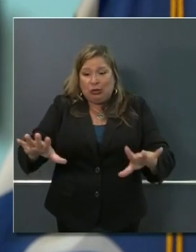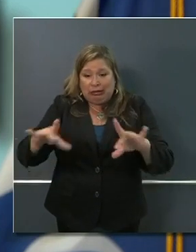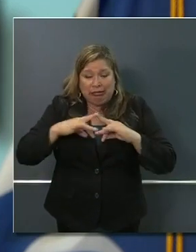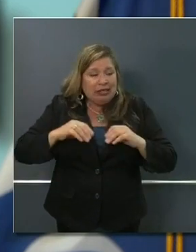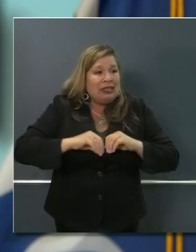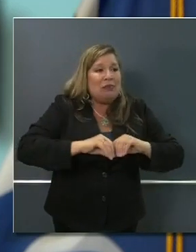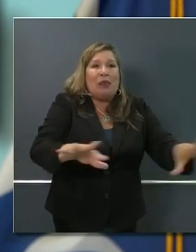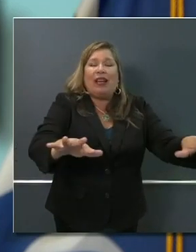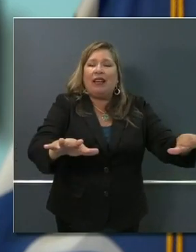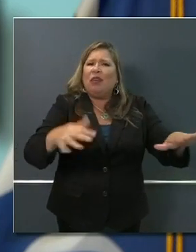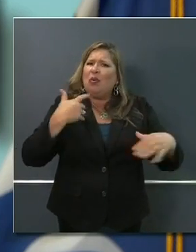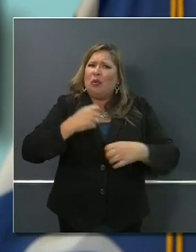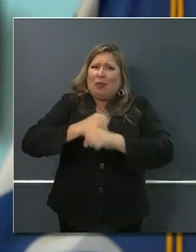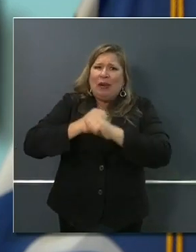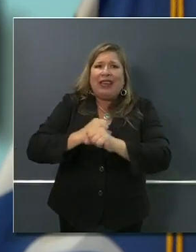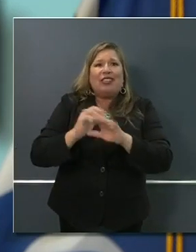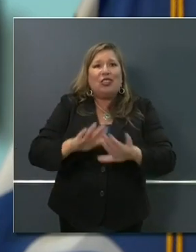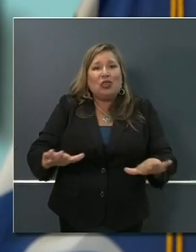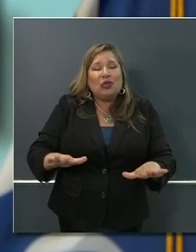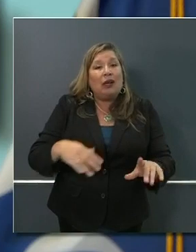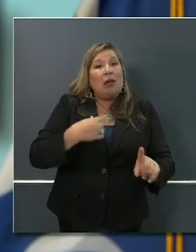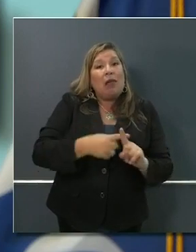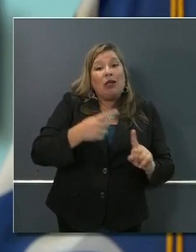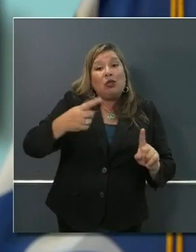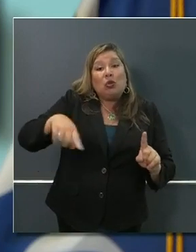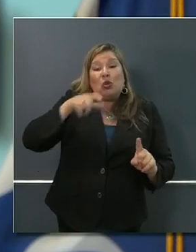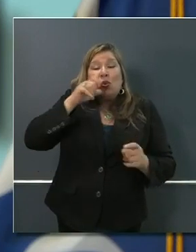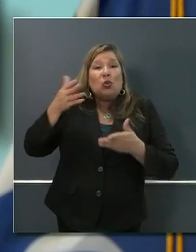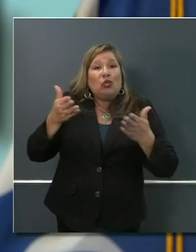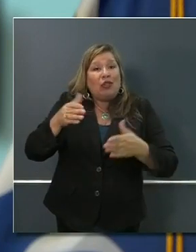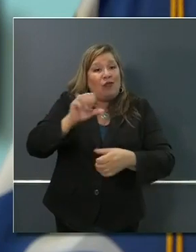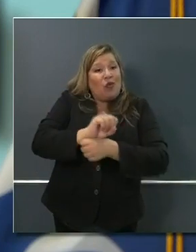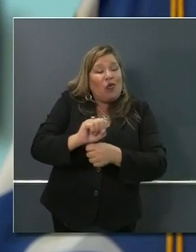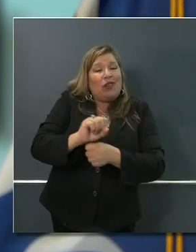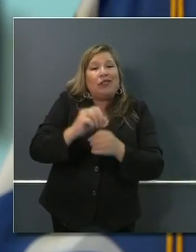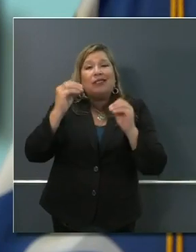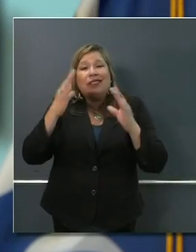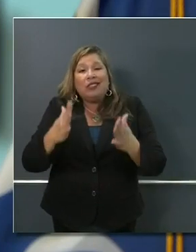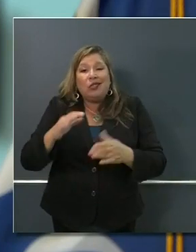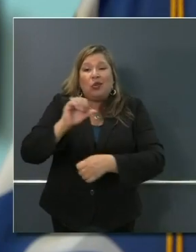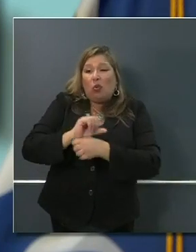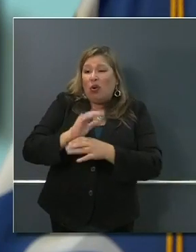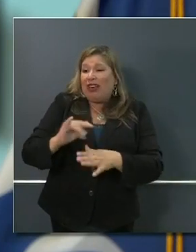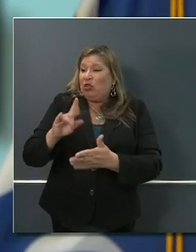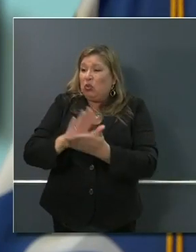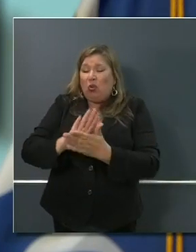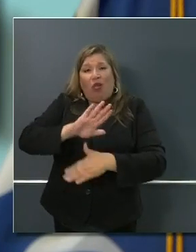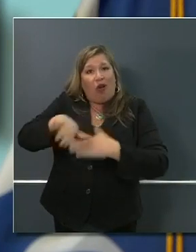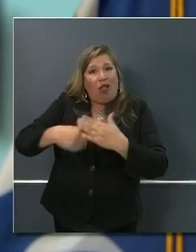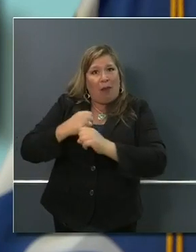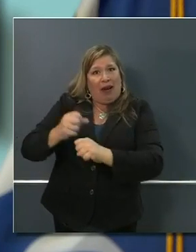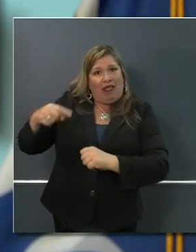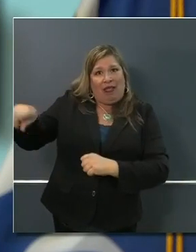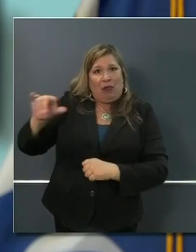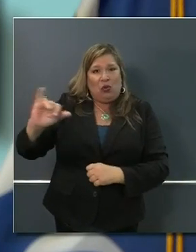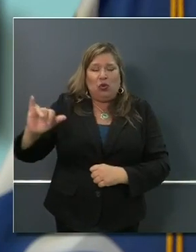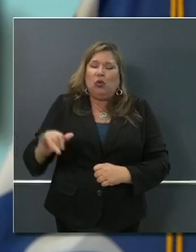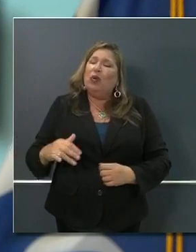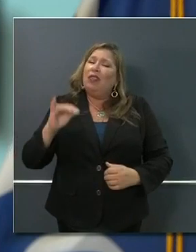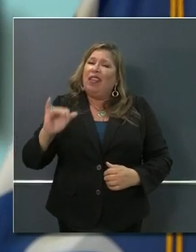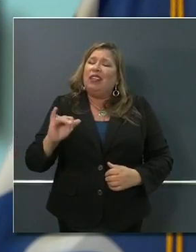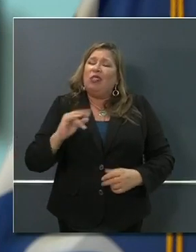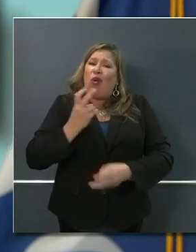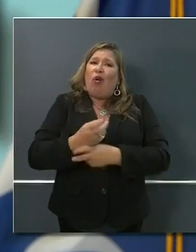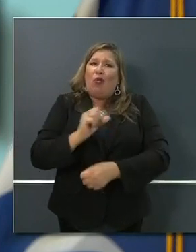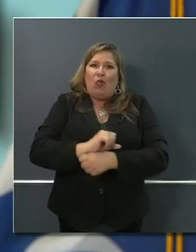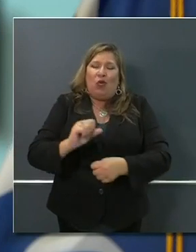protected, and those that are serving our children are also protected. That's the hard work ahead of us. That's the hard work inside of us. We'll make those